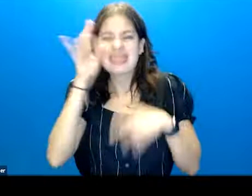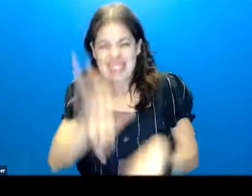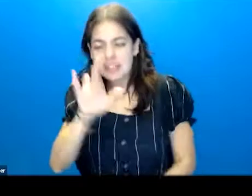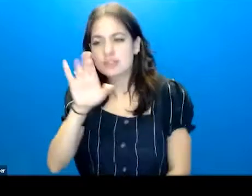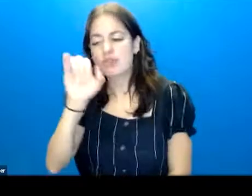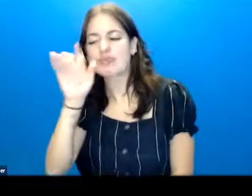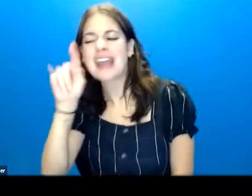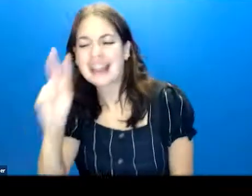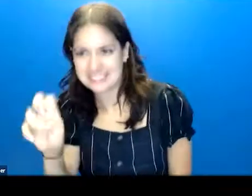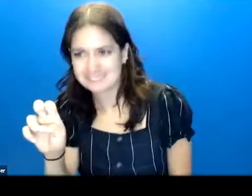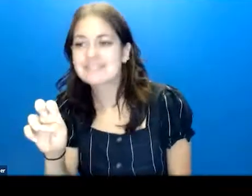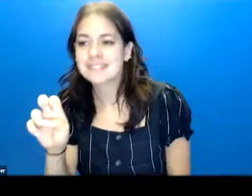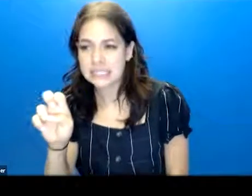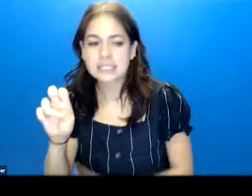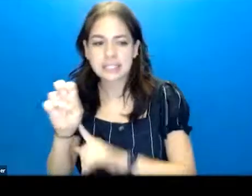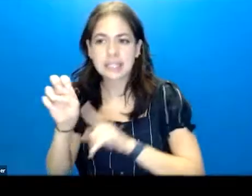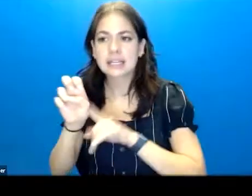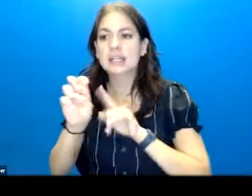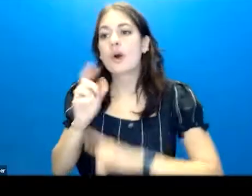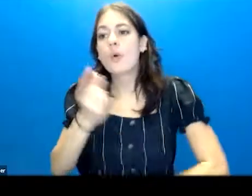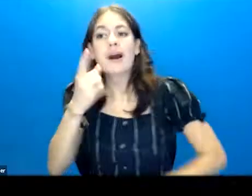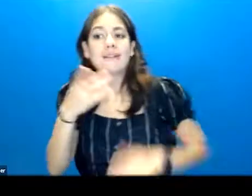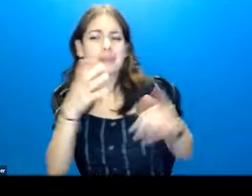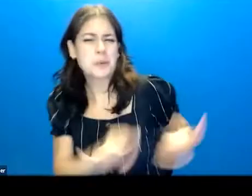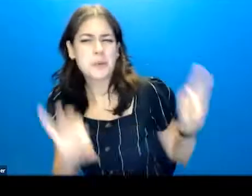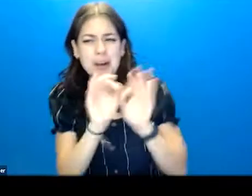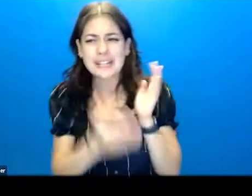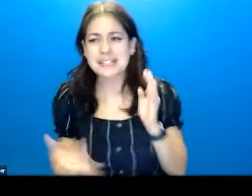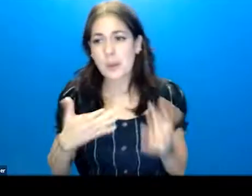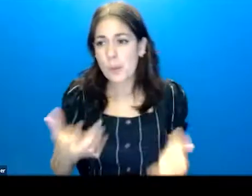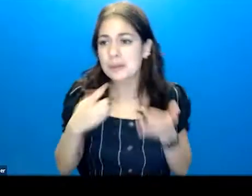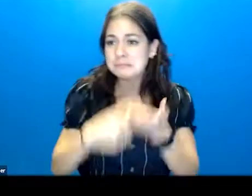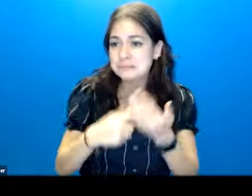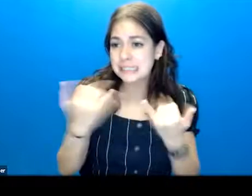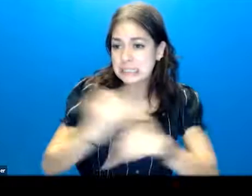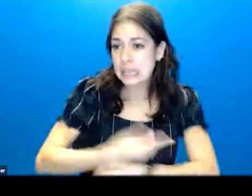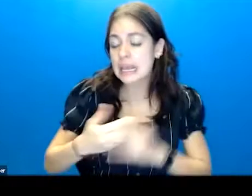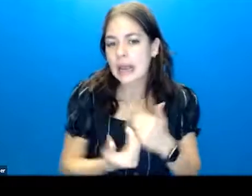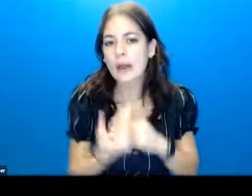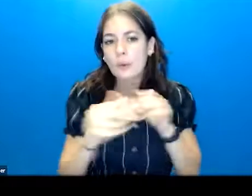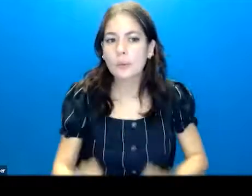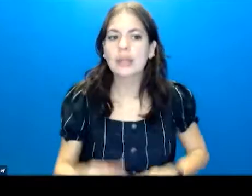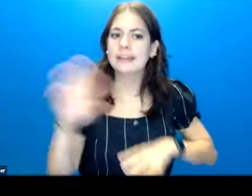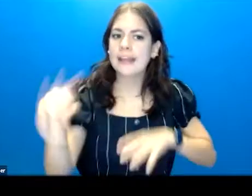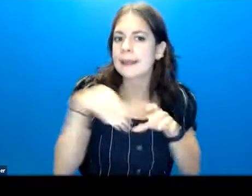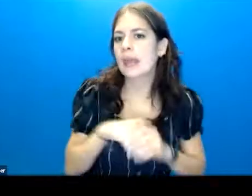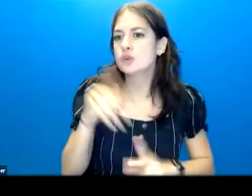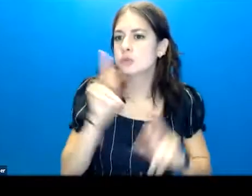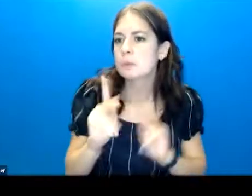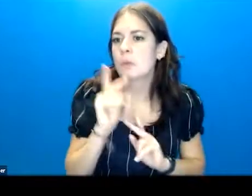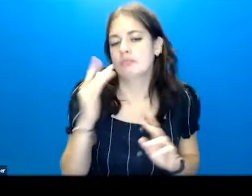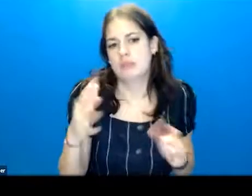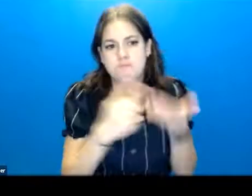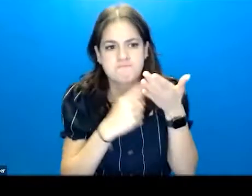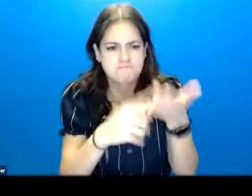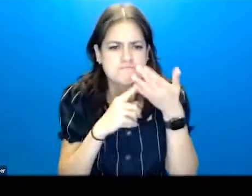suicide risk management. So one of the key things I want to talk about today is how we can engage someone in